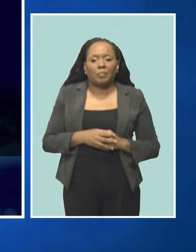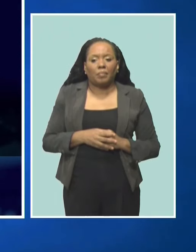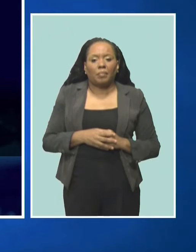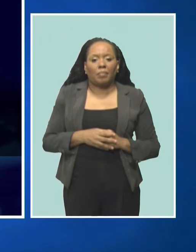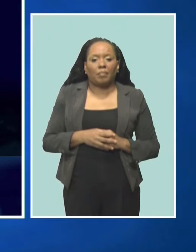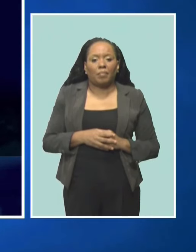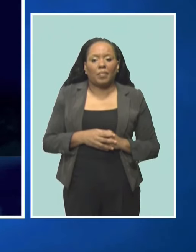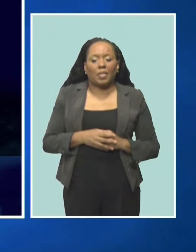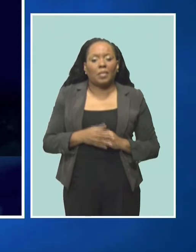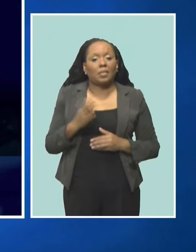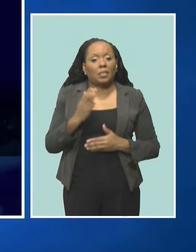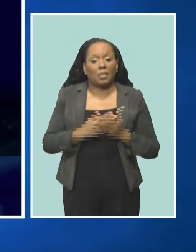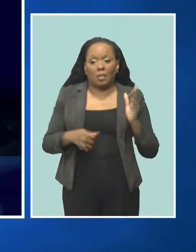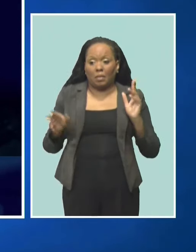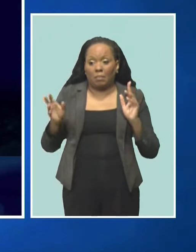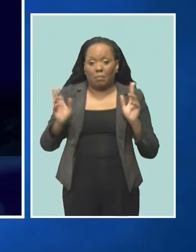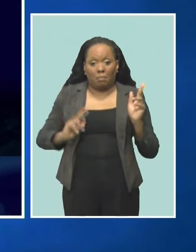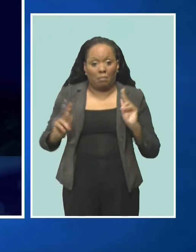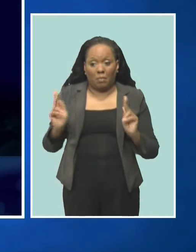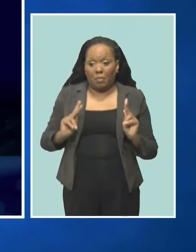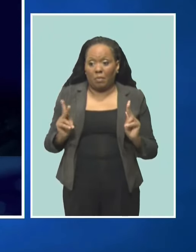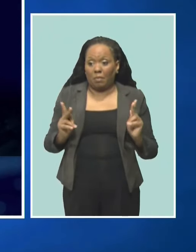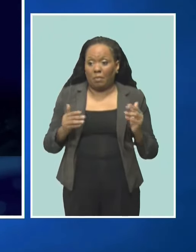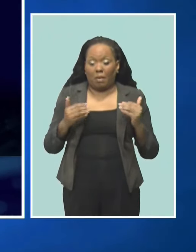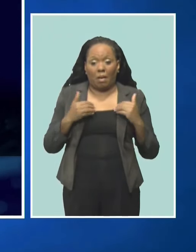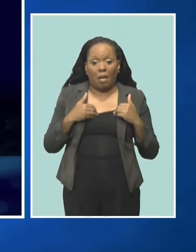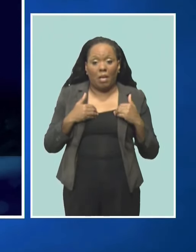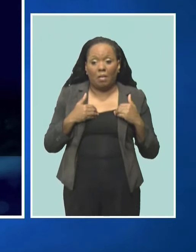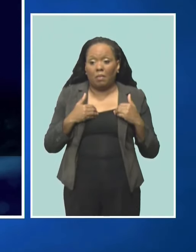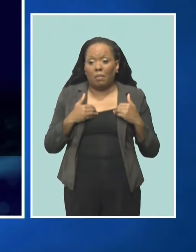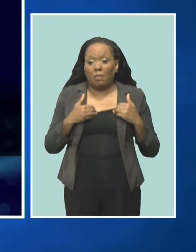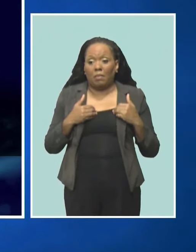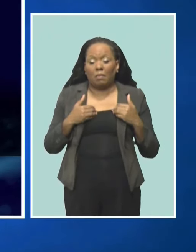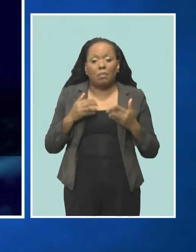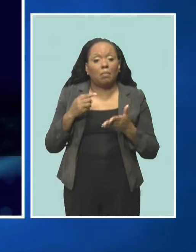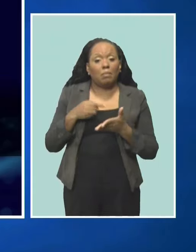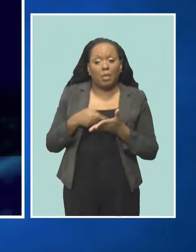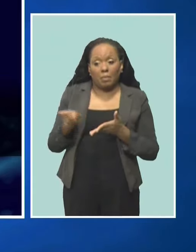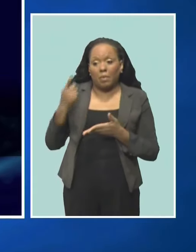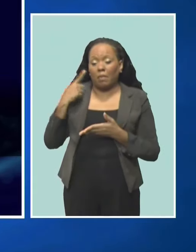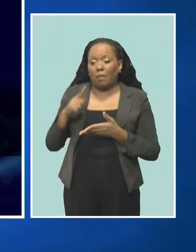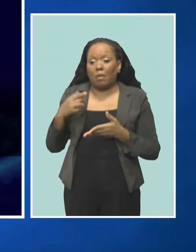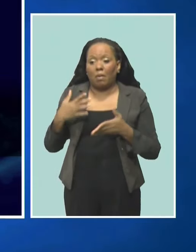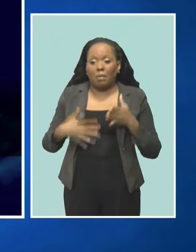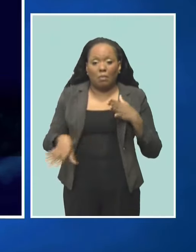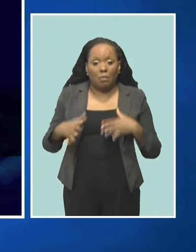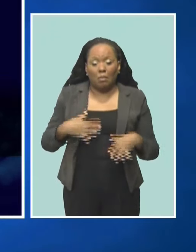telephone, clothing, shoes and washing and lounges. Among other things,